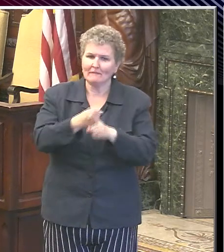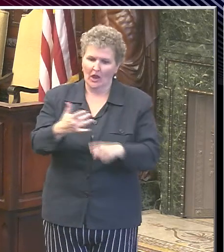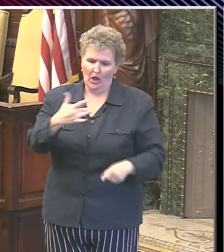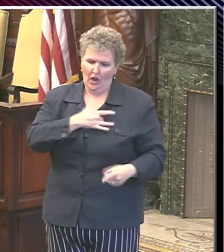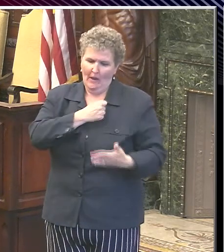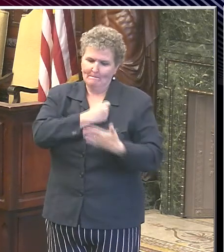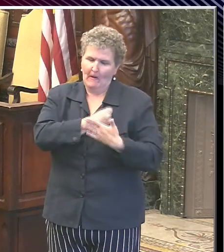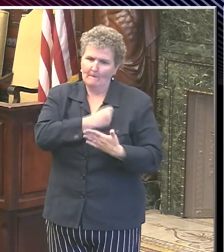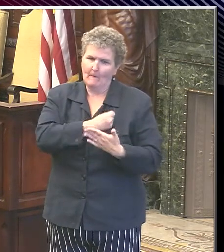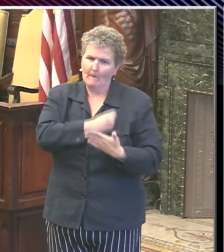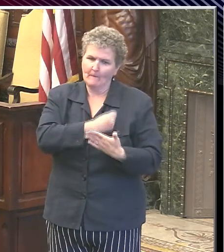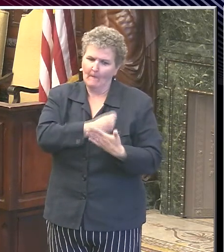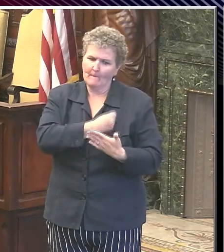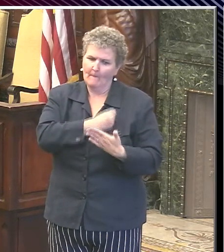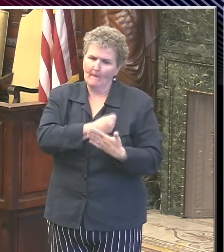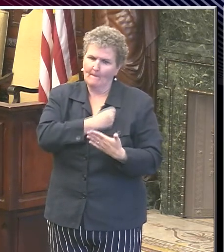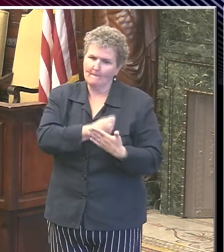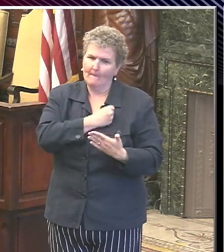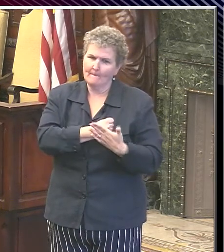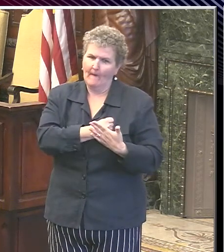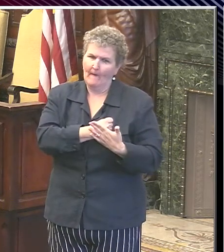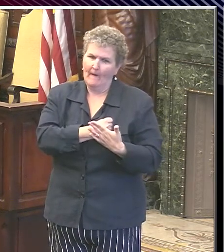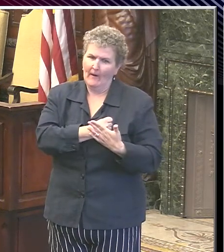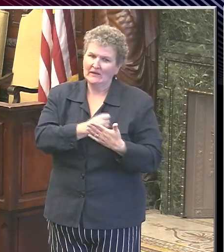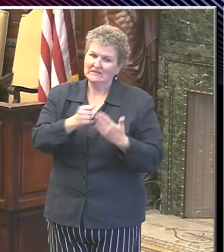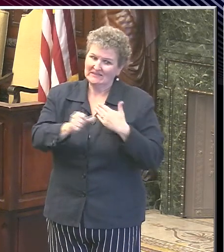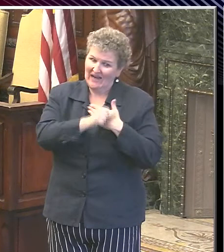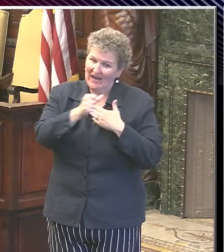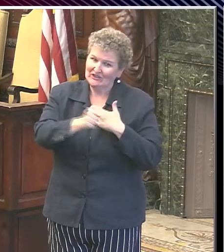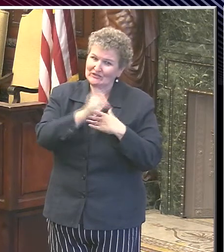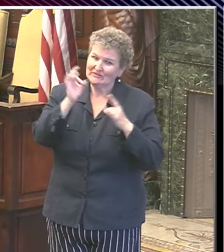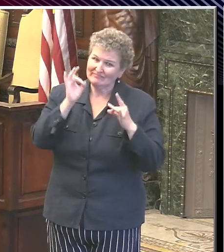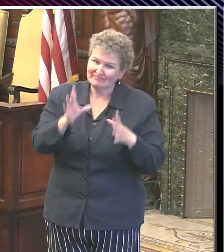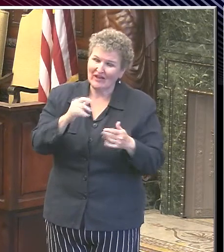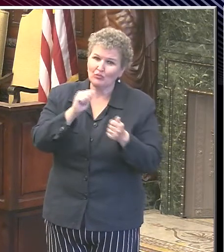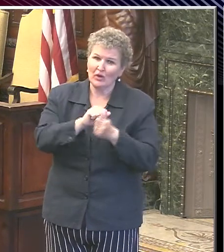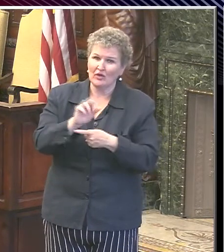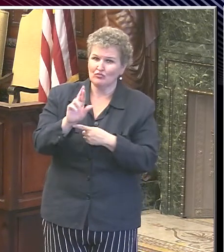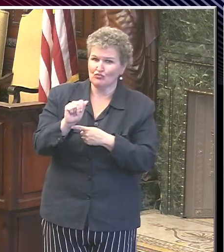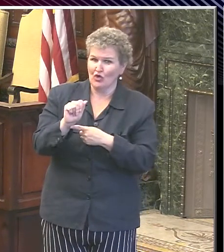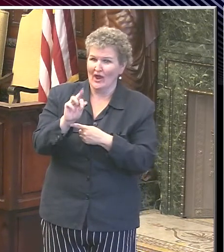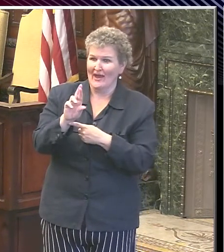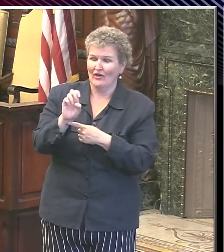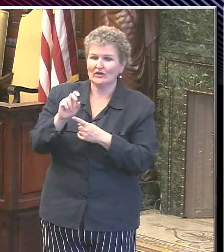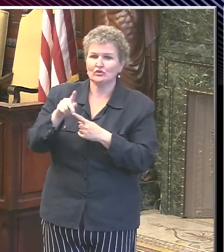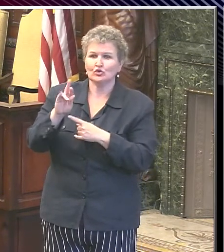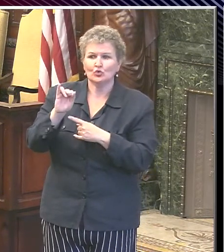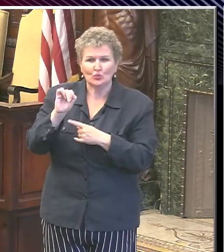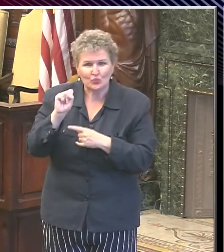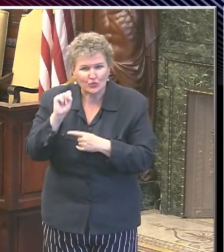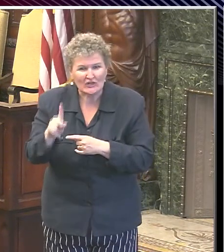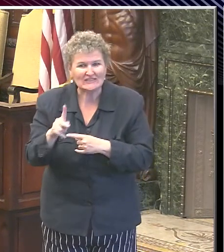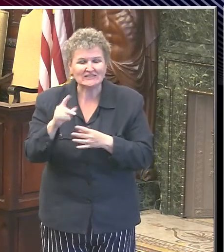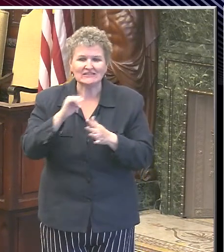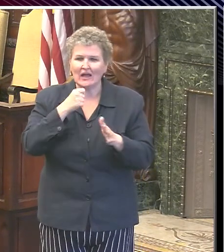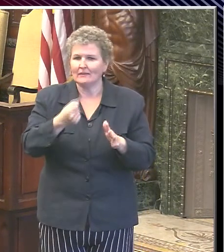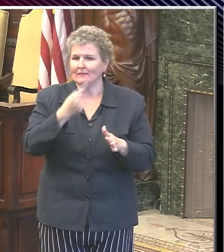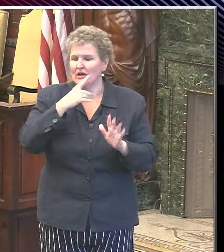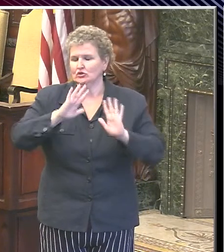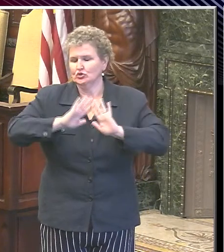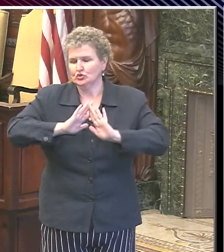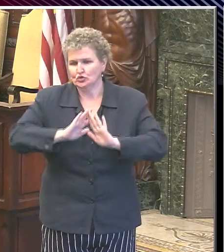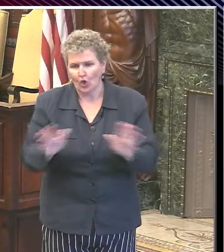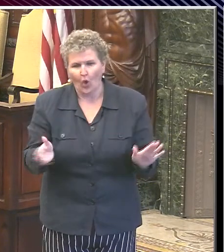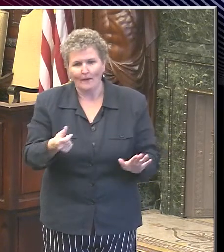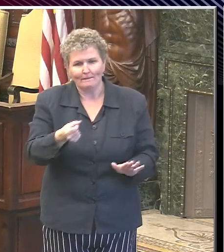doesn't have its normal rhythm. And that can be quite dangerous. And even if it's rare, it's not a risk that you want to take if the drug has no value. Thank you.